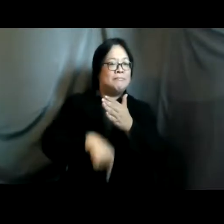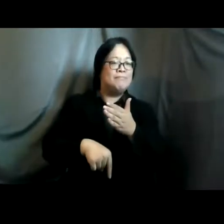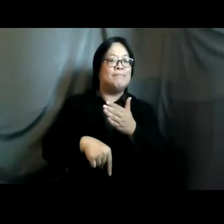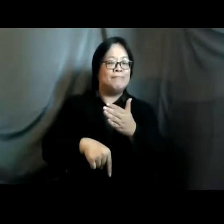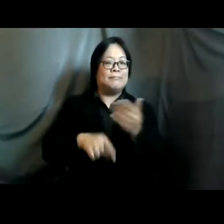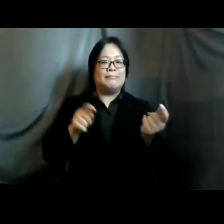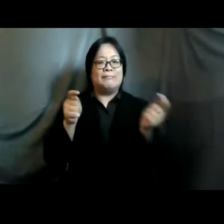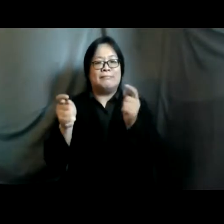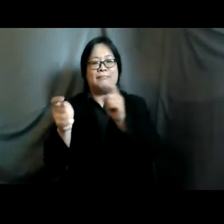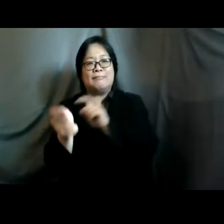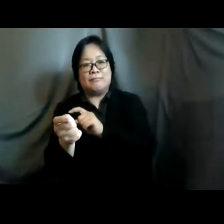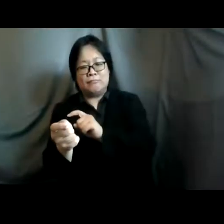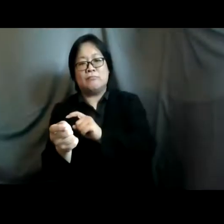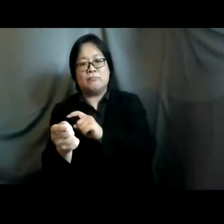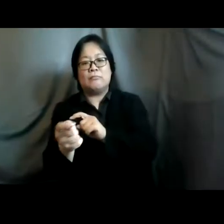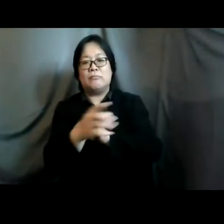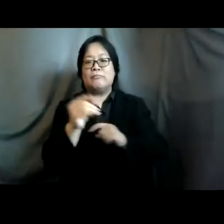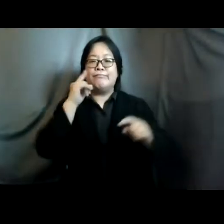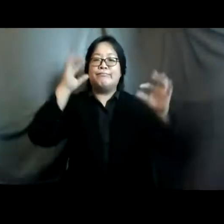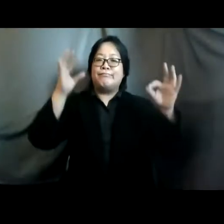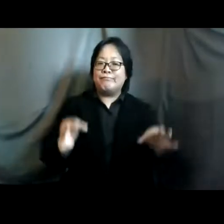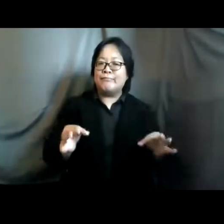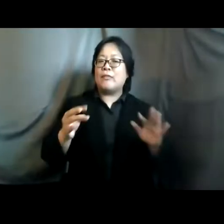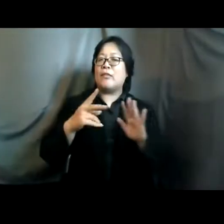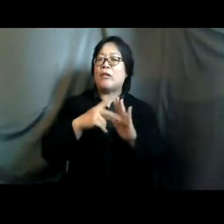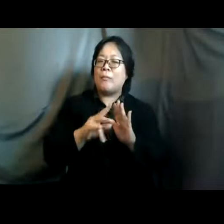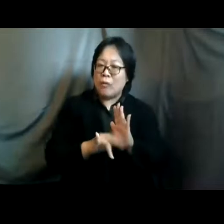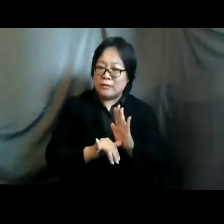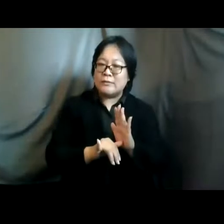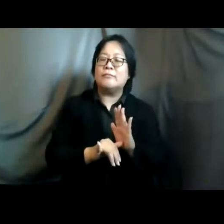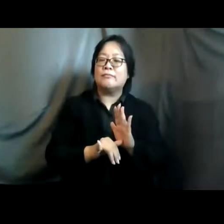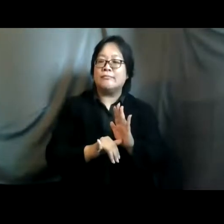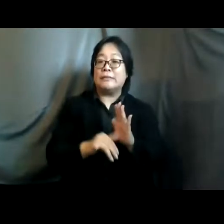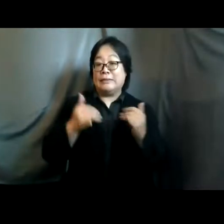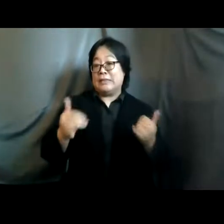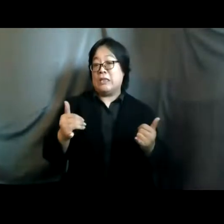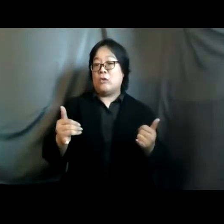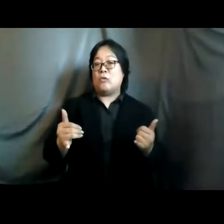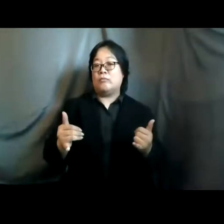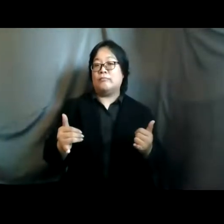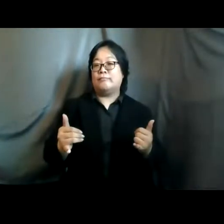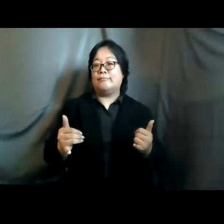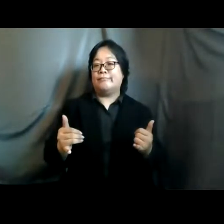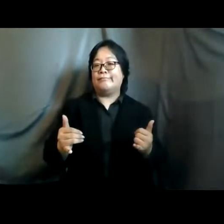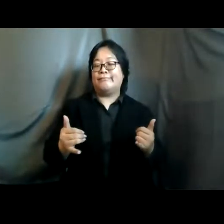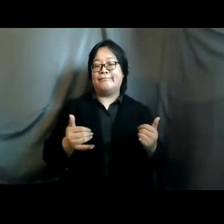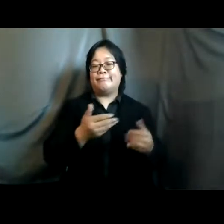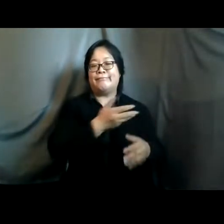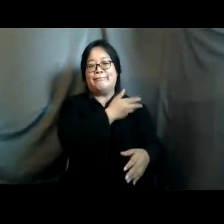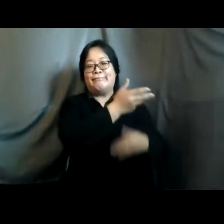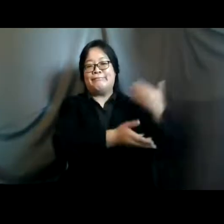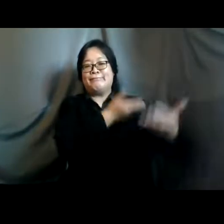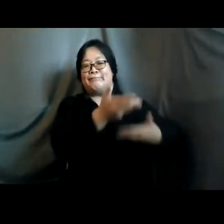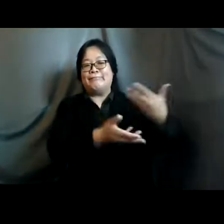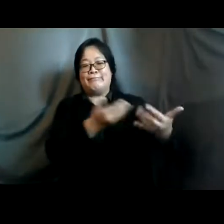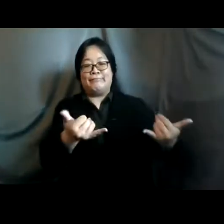changes uh and decisions and policies that uh we now uh kind of inherit or see uh taking place at